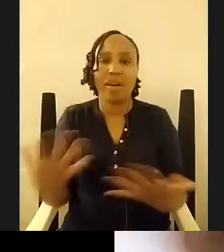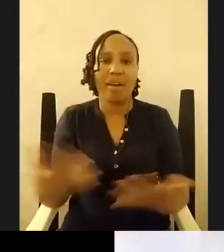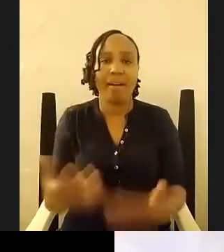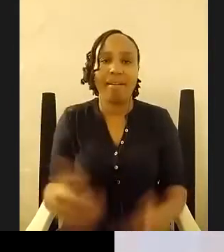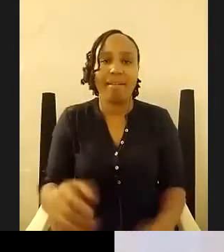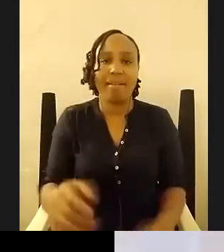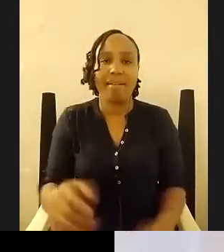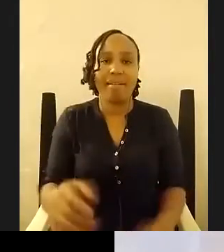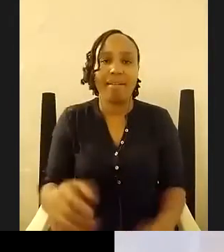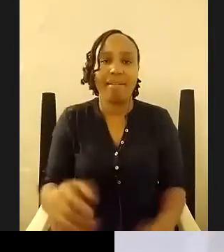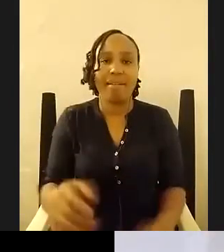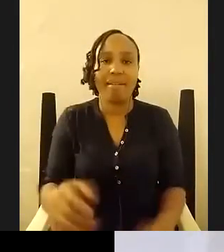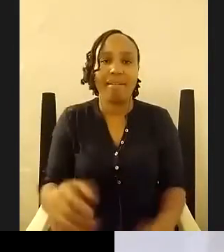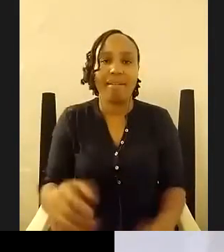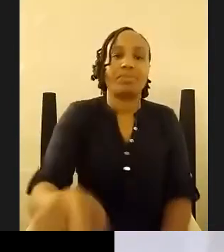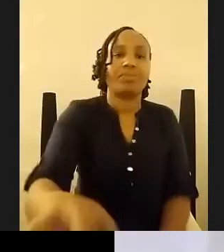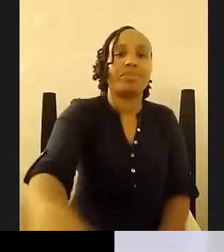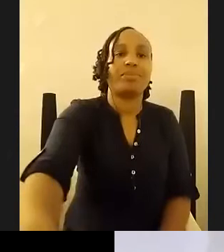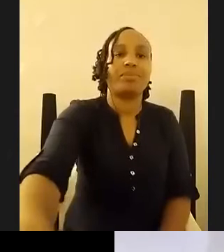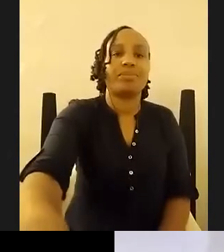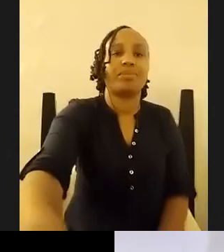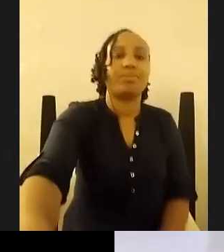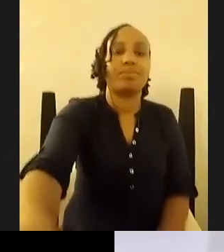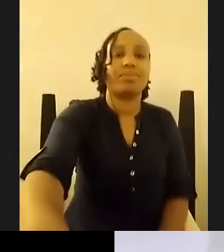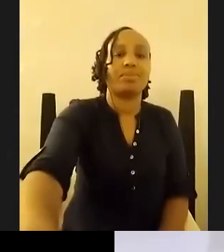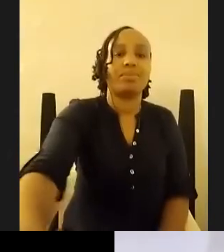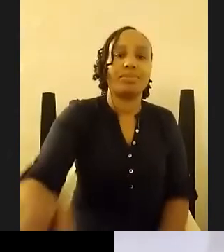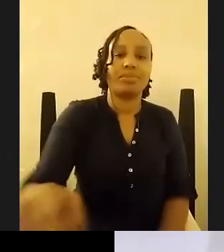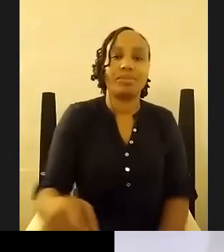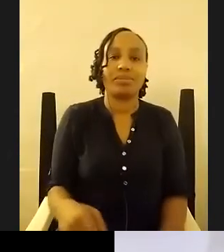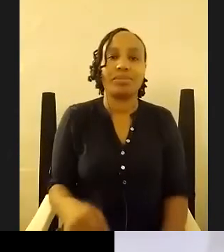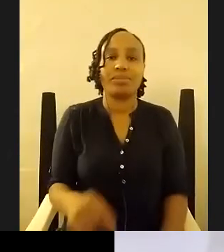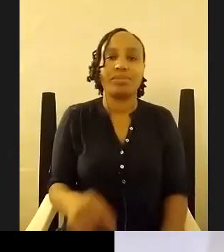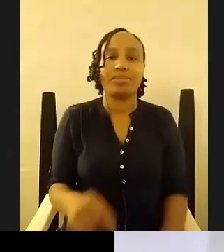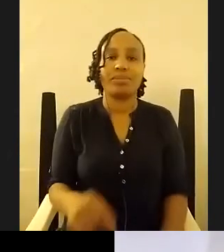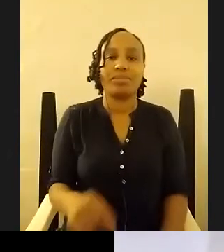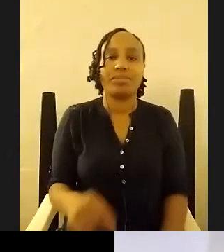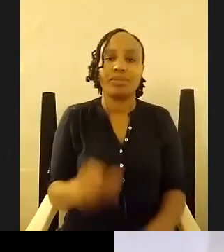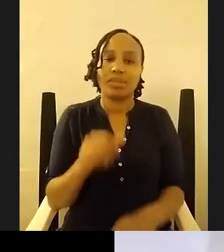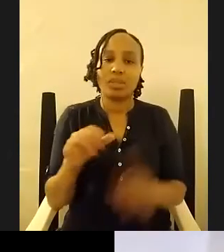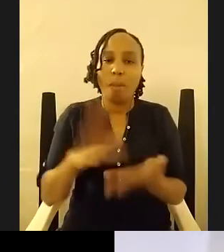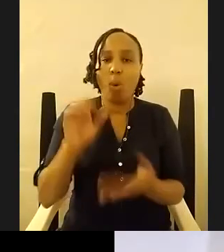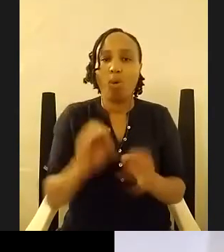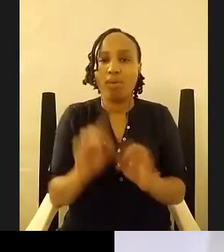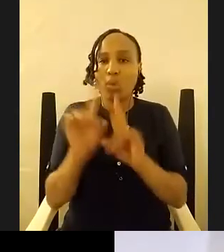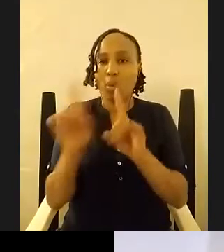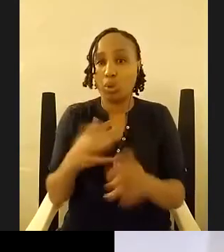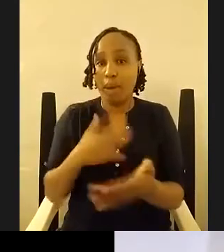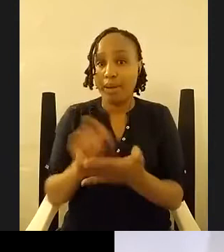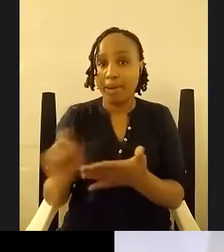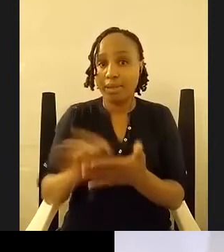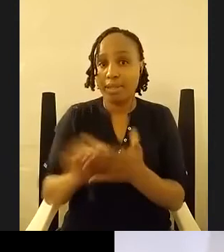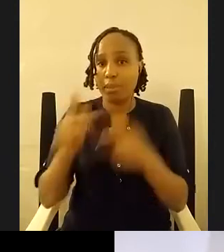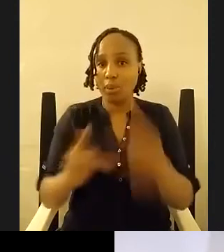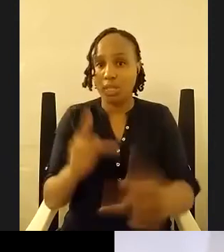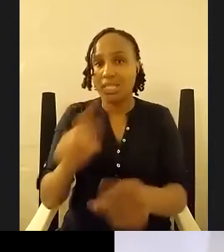i mean it's not doubts more of questions i mean my writing process is a lot of questions and you know